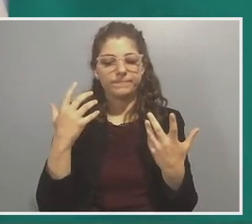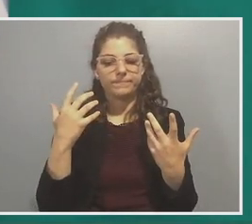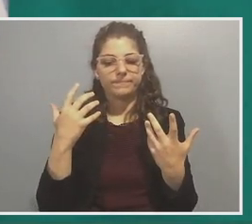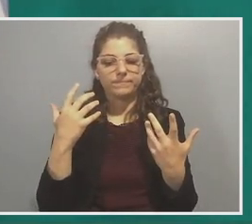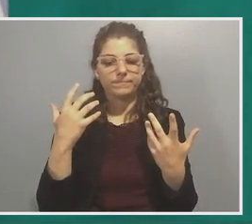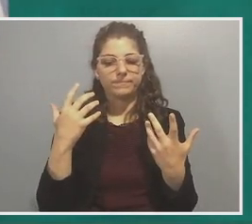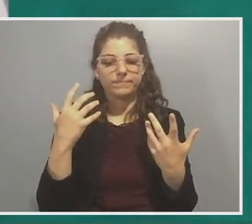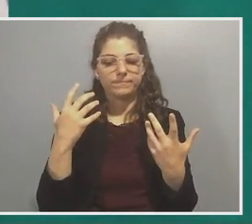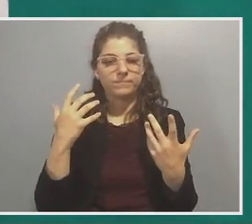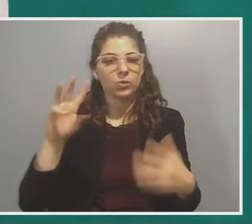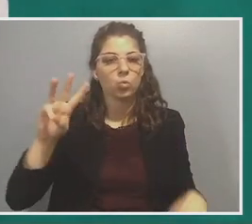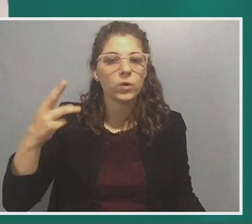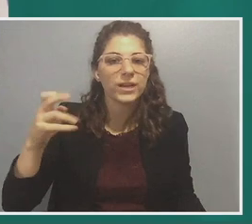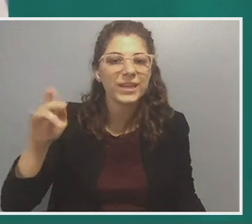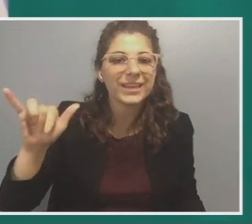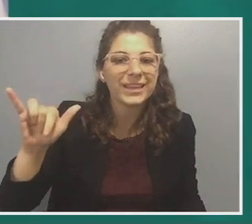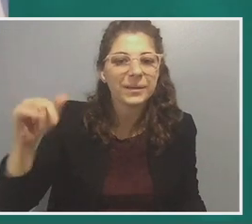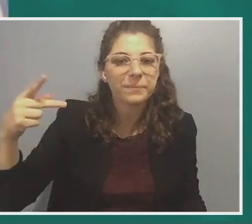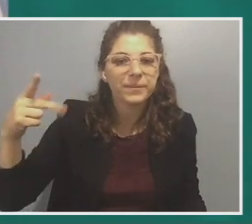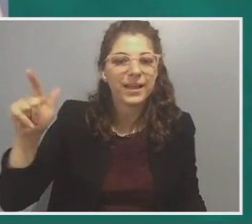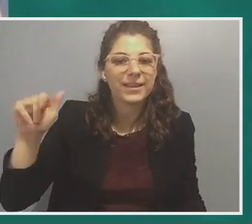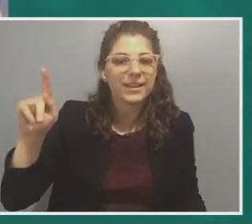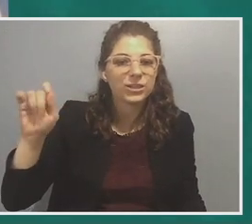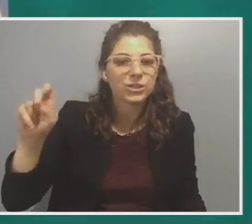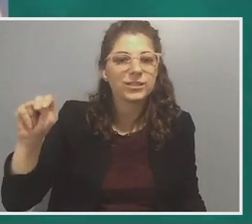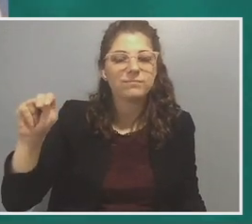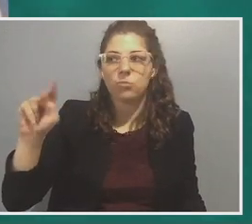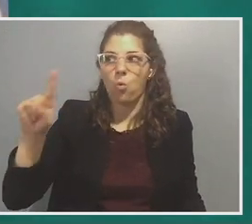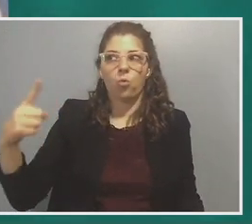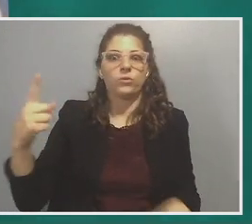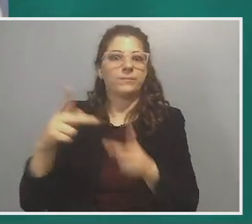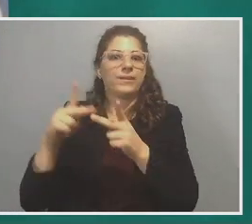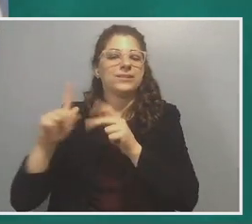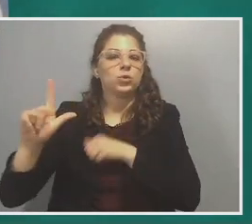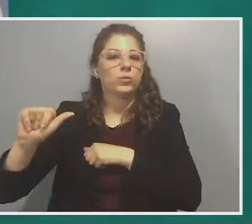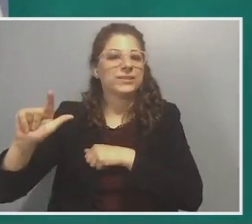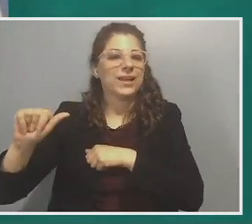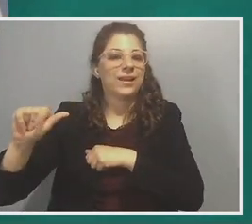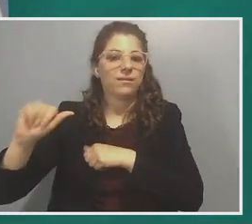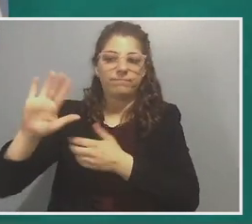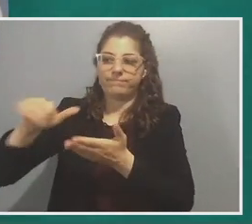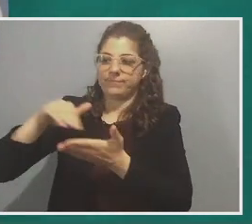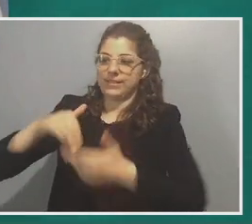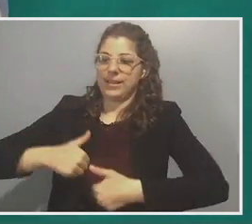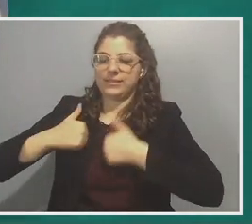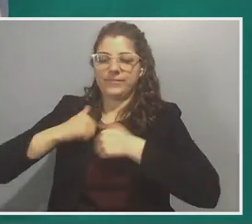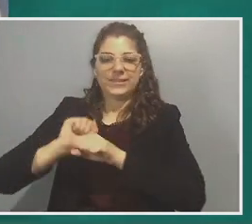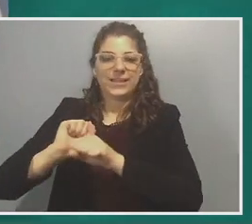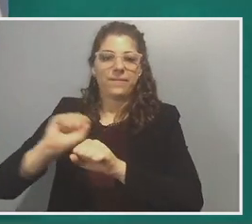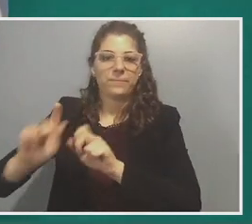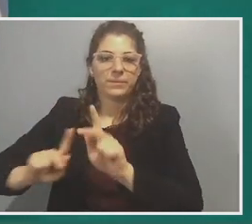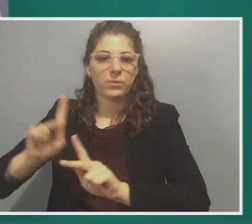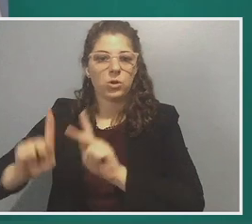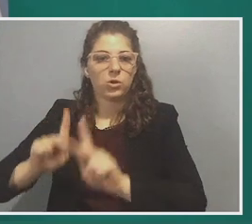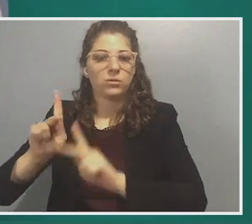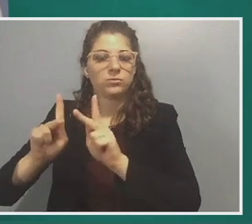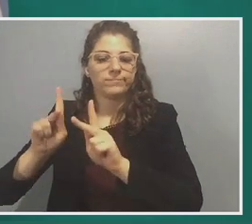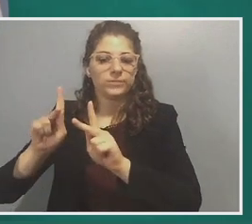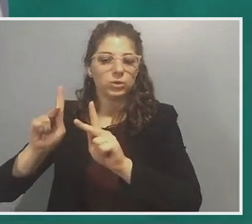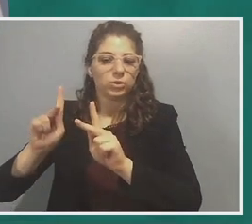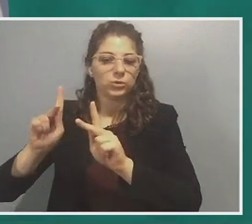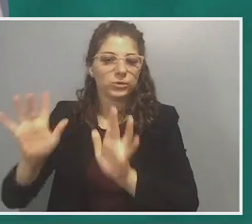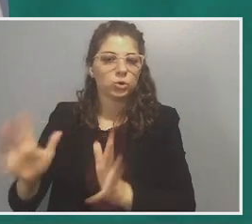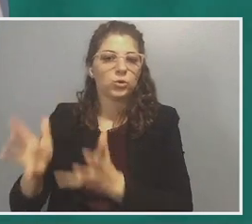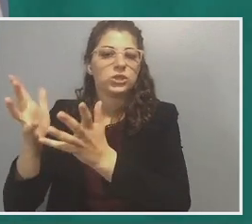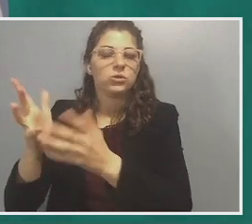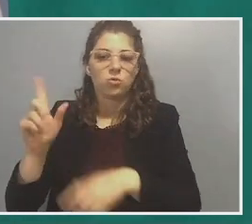Whitney Plantation, which is the only plantation in Louisiana that centers the lives of enslaved people in this plantation tour of curation. Um, one of the